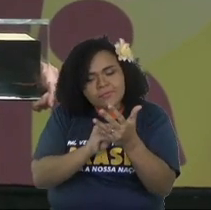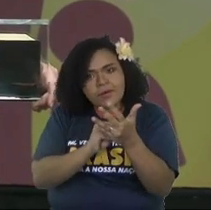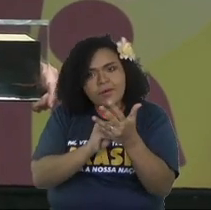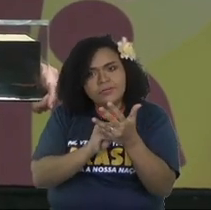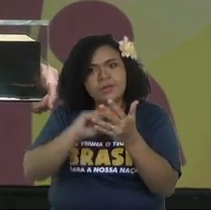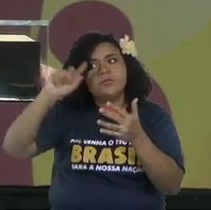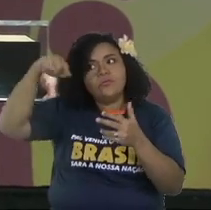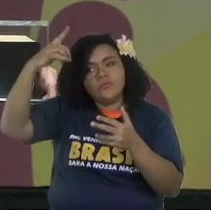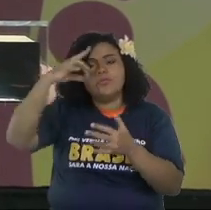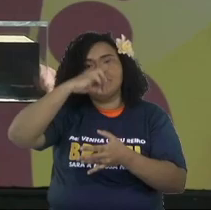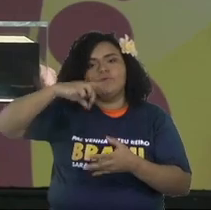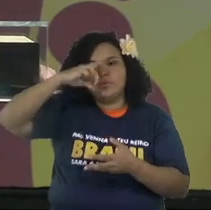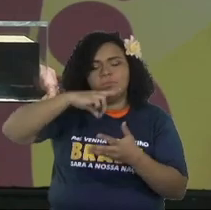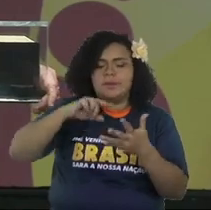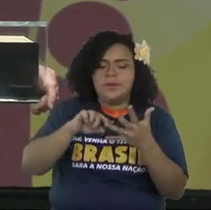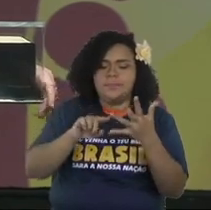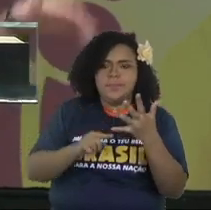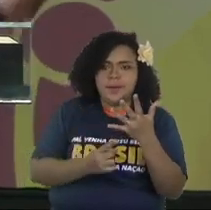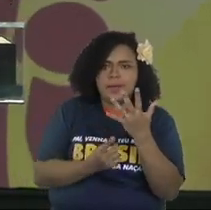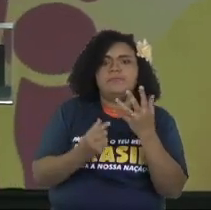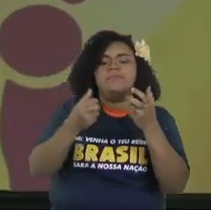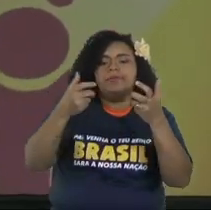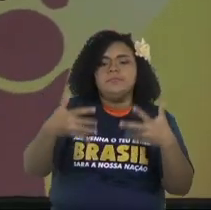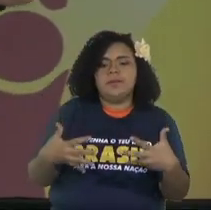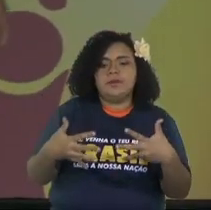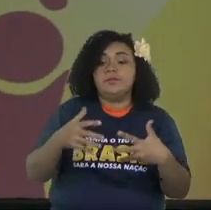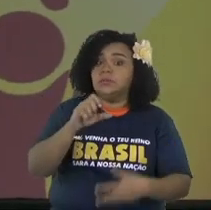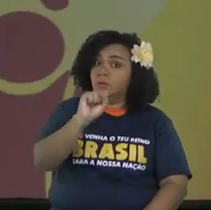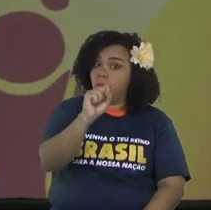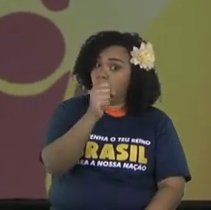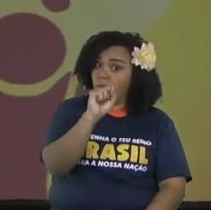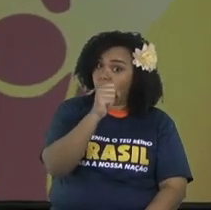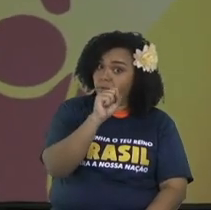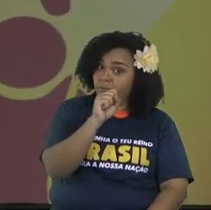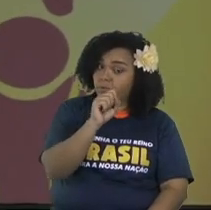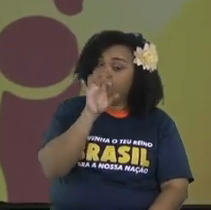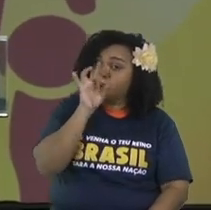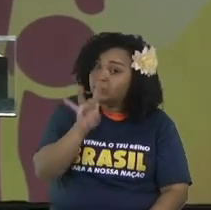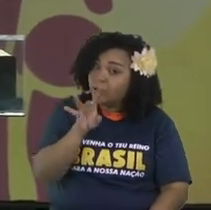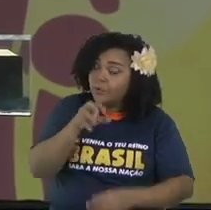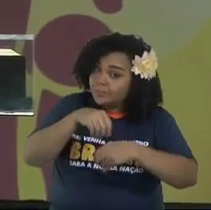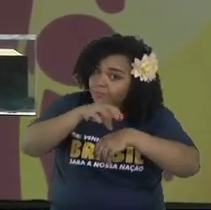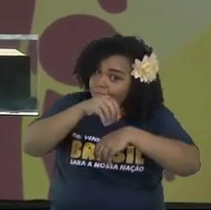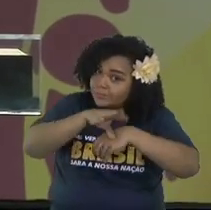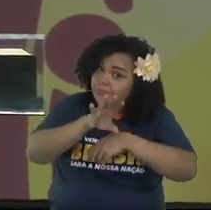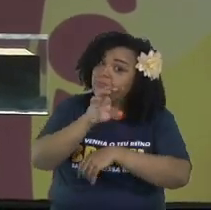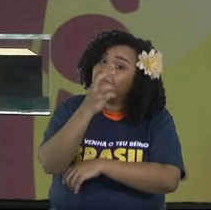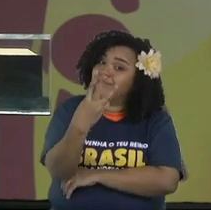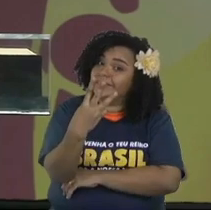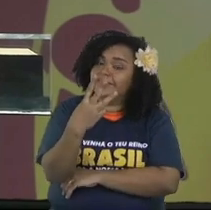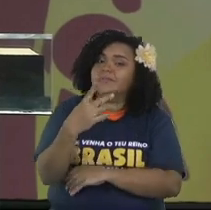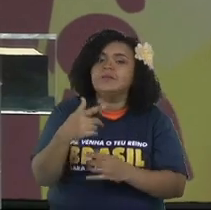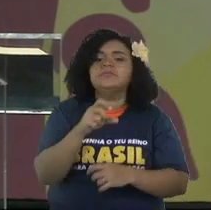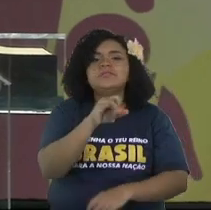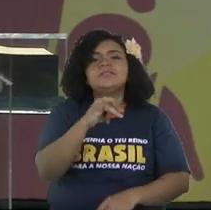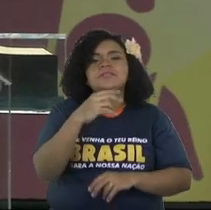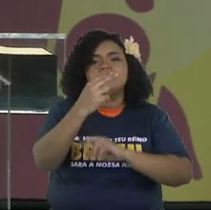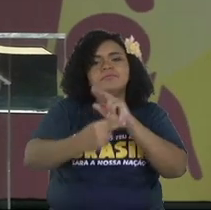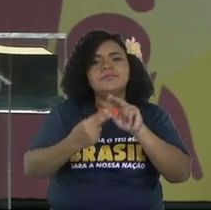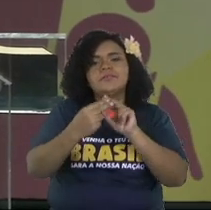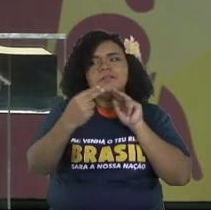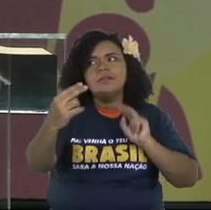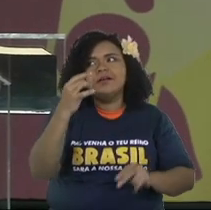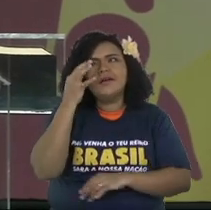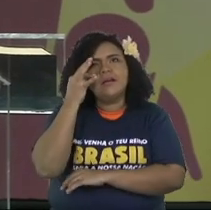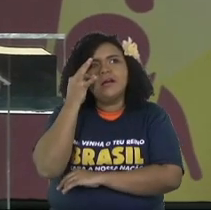need more than a half relax next Monday we'll close this conditions it's about eight conditions you're watching me on the